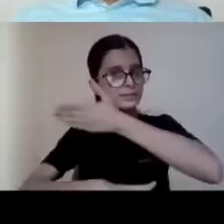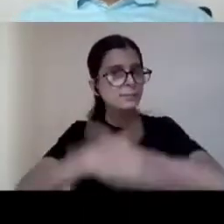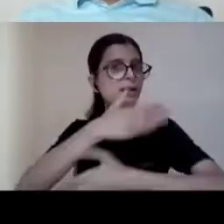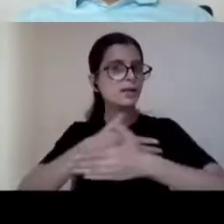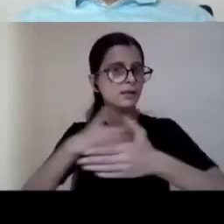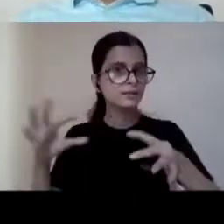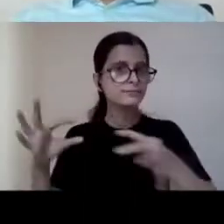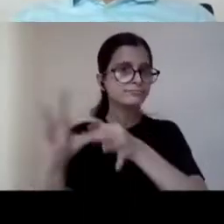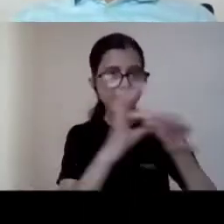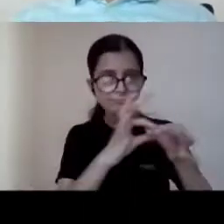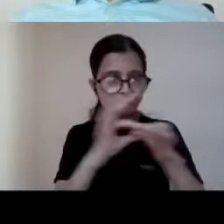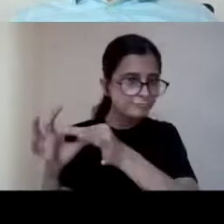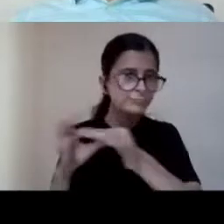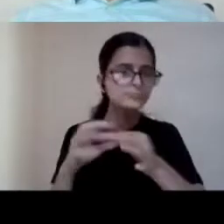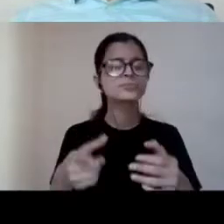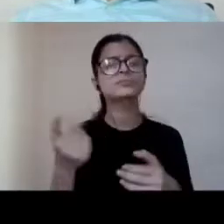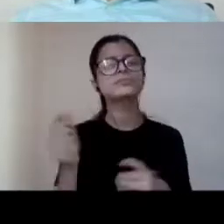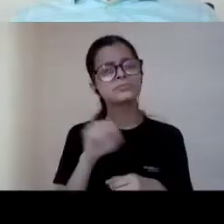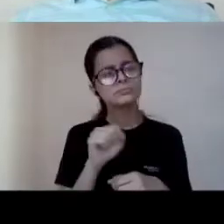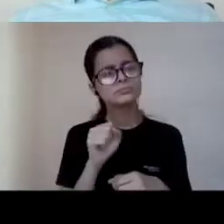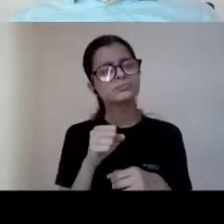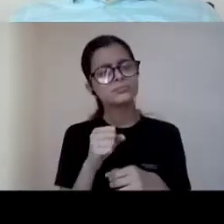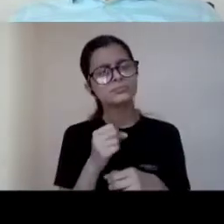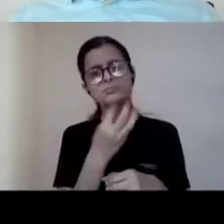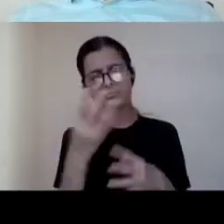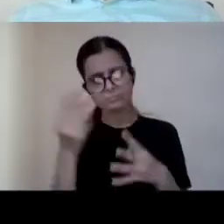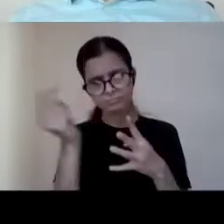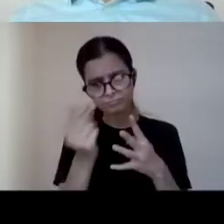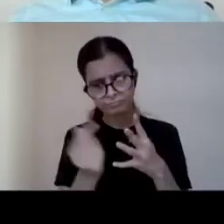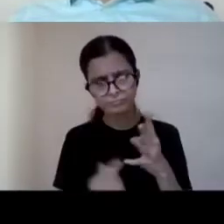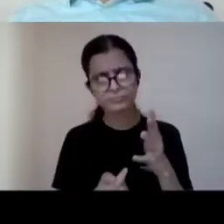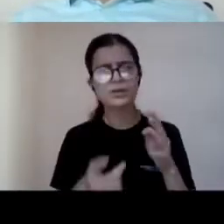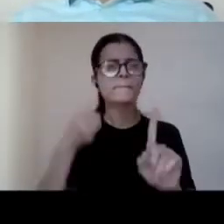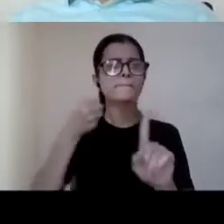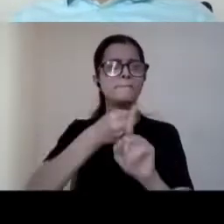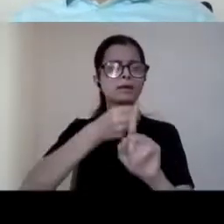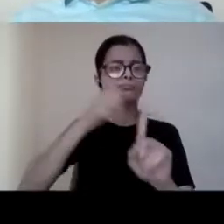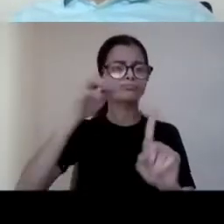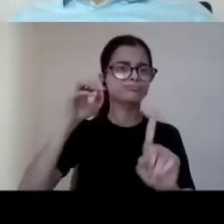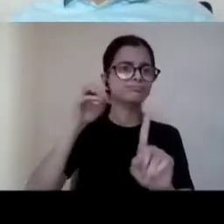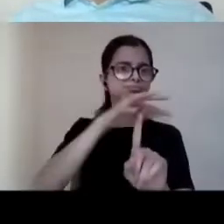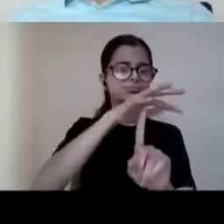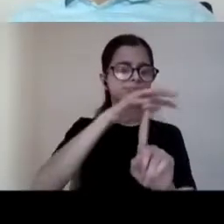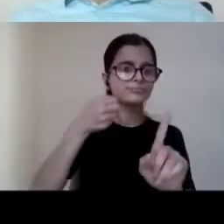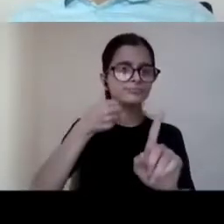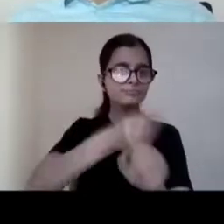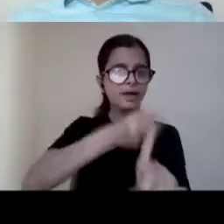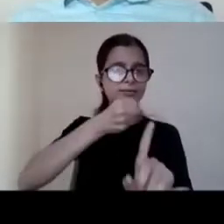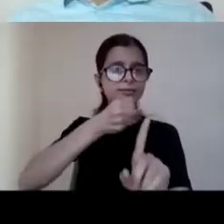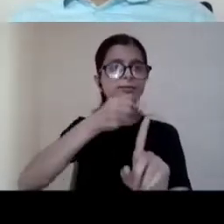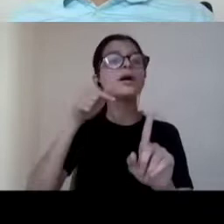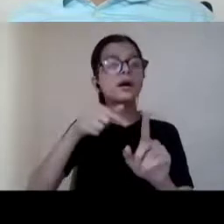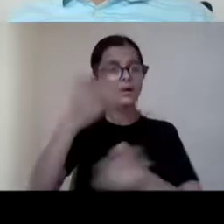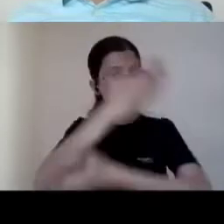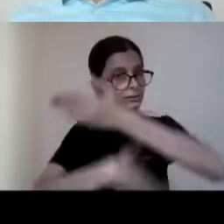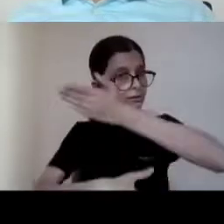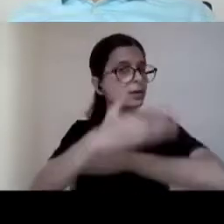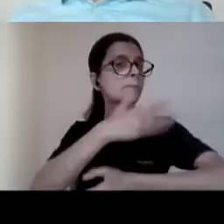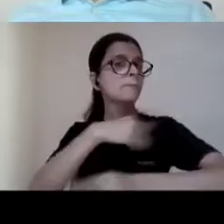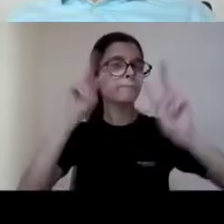actually a lot of mitigation of the impact the disability